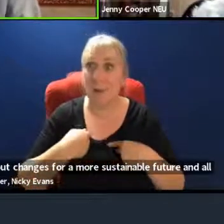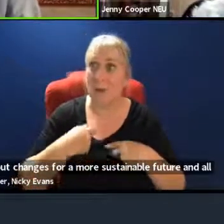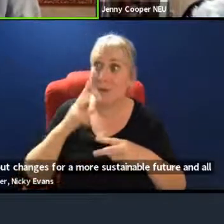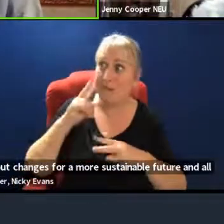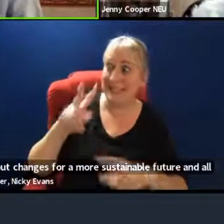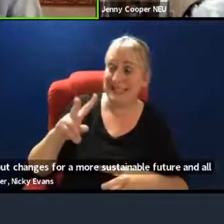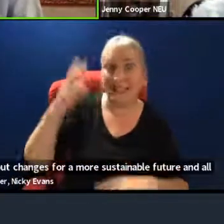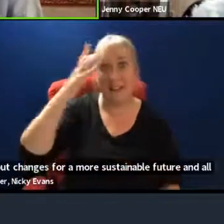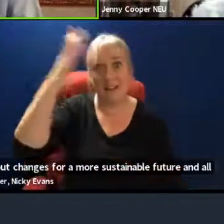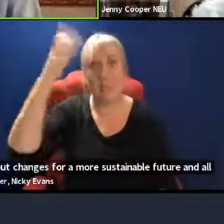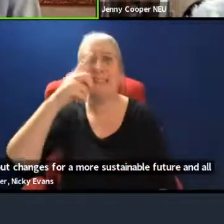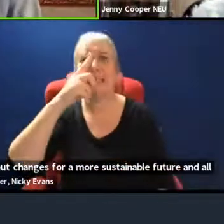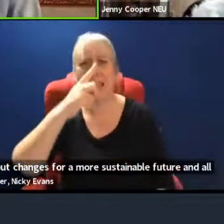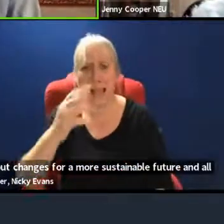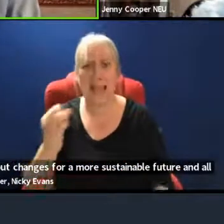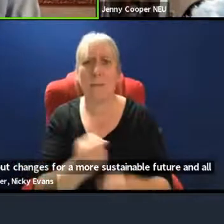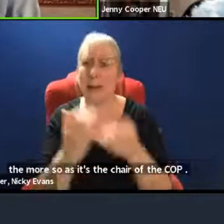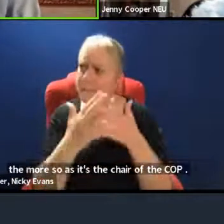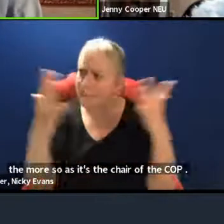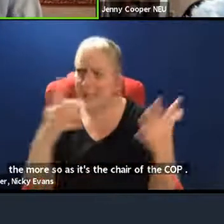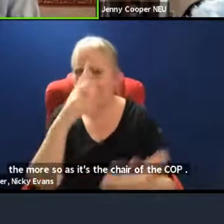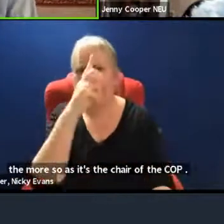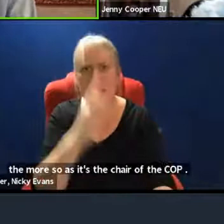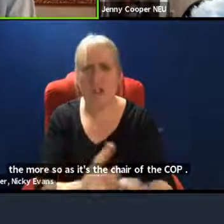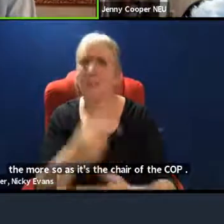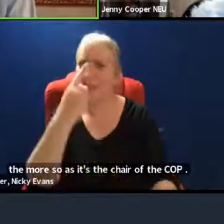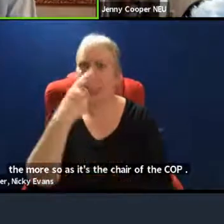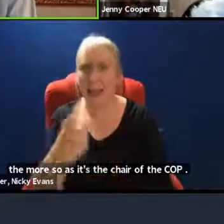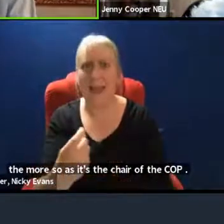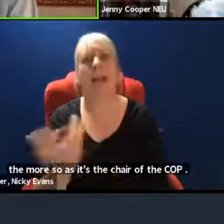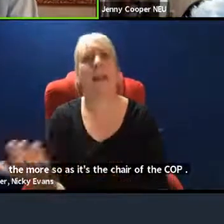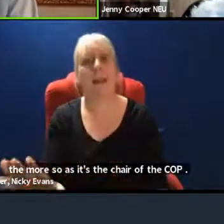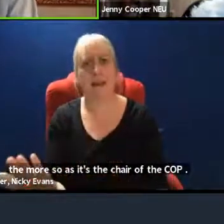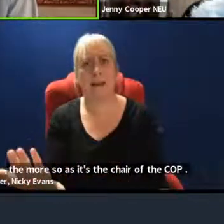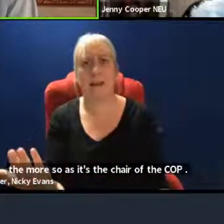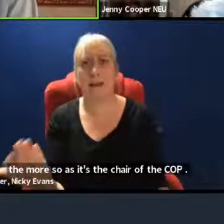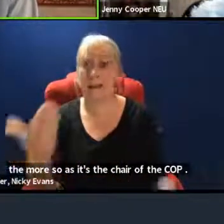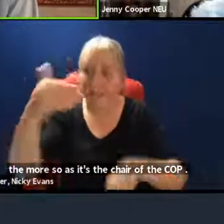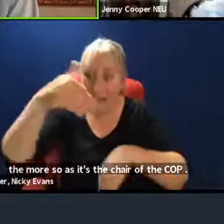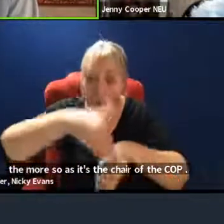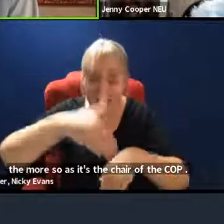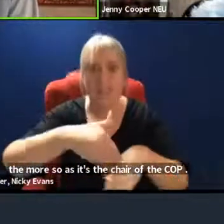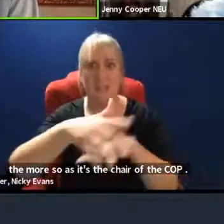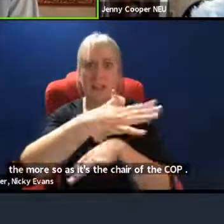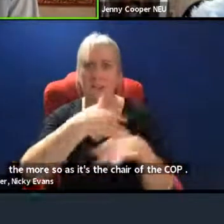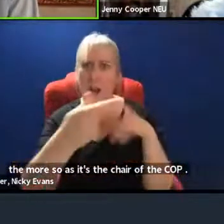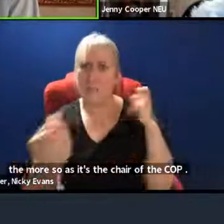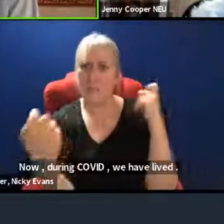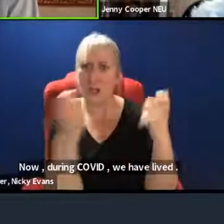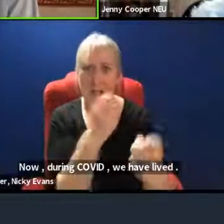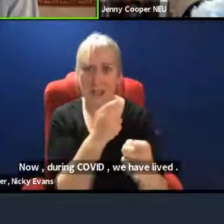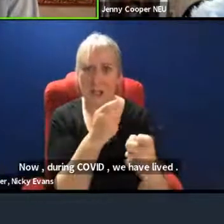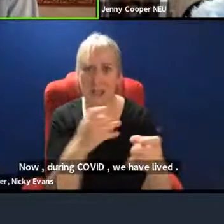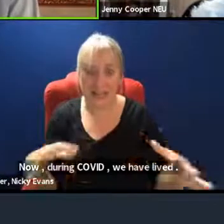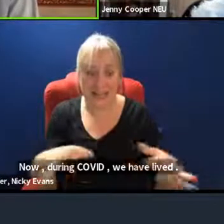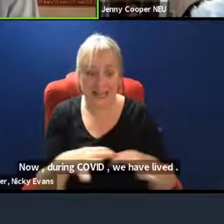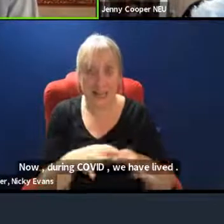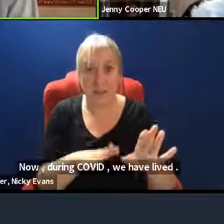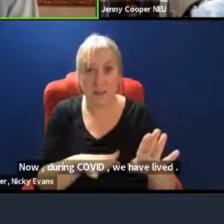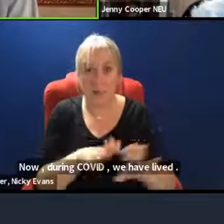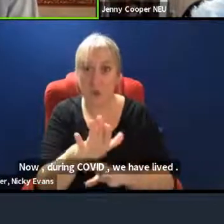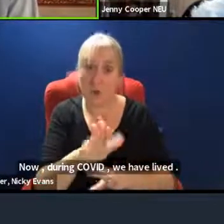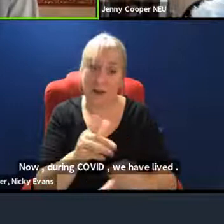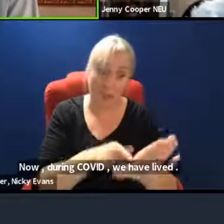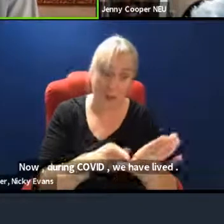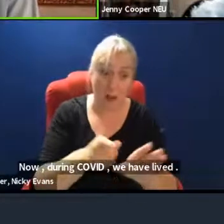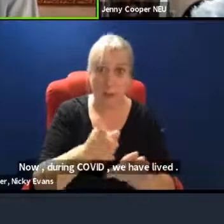decisions, should make big decisions. The dire impact of climate change on the future of the young people that we are